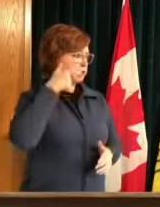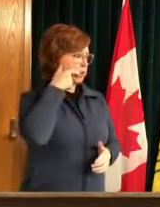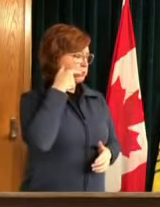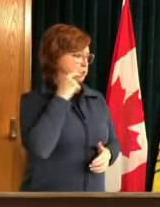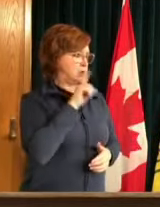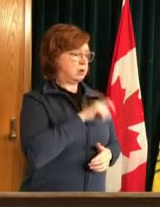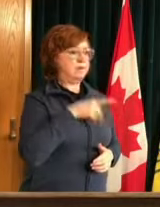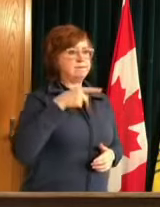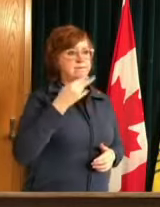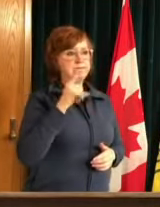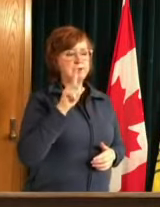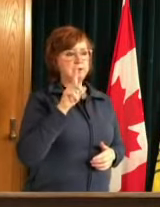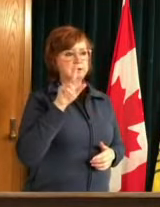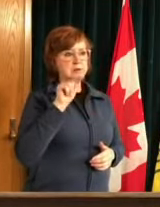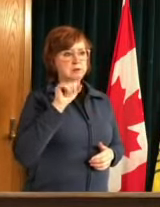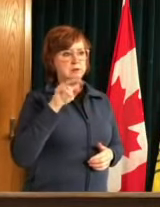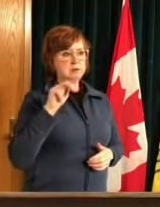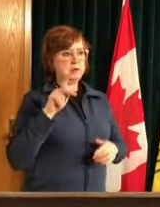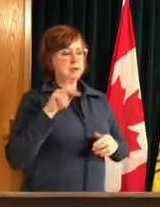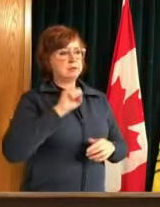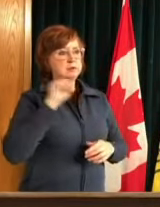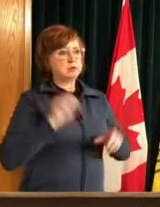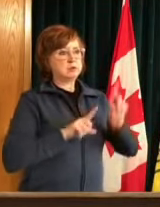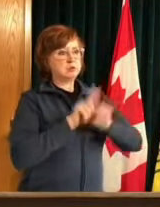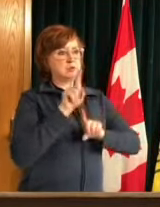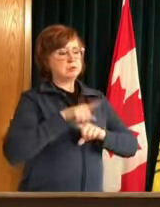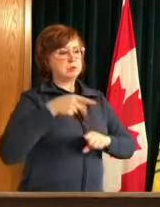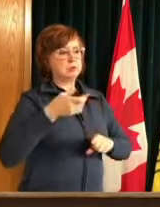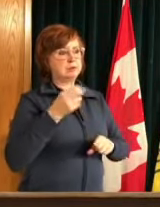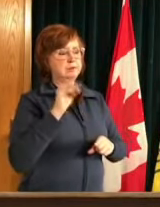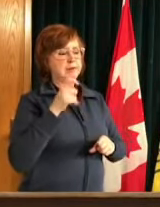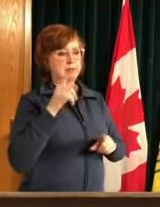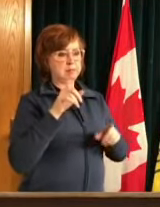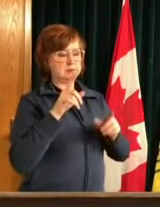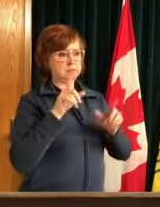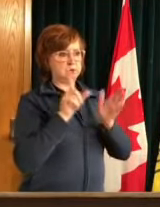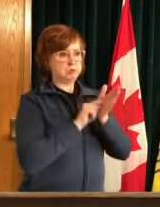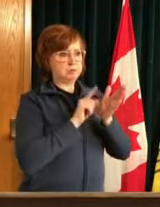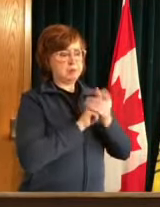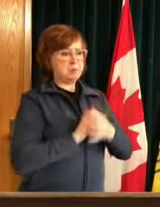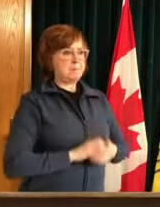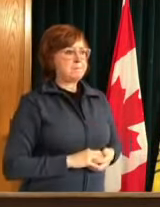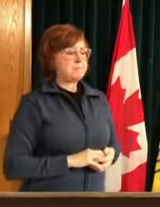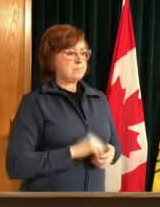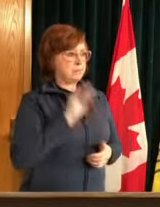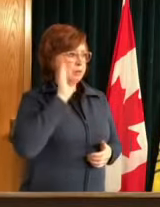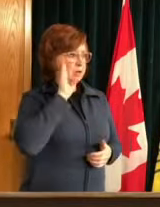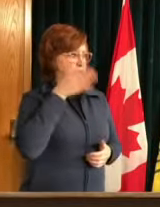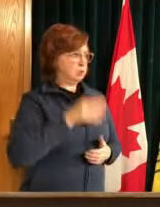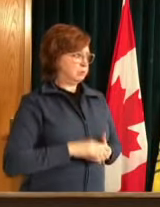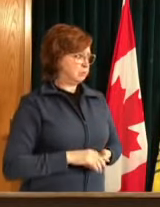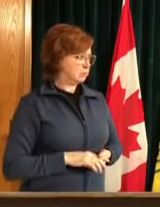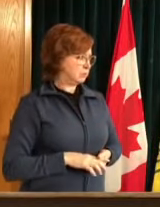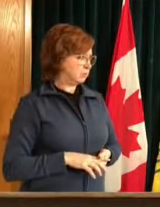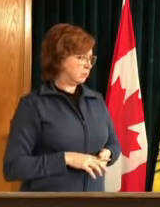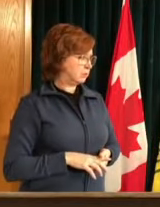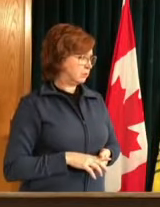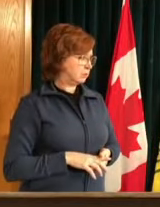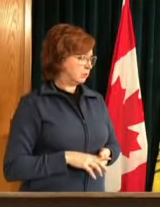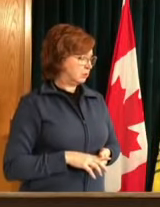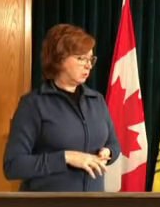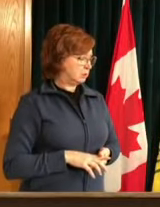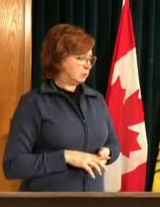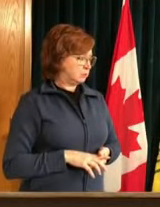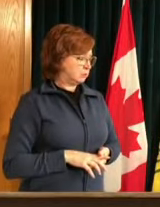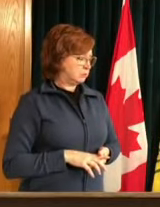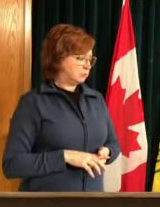phil tank with the star phoenix uh yes uh mr premier and dr shahab i'd like to ask about the appearance uh